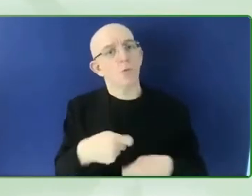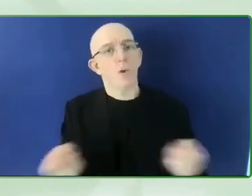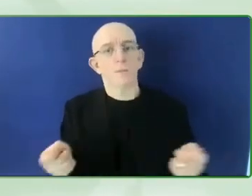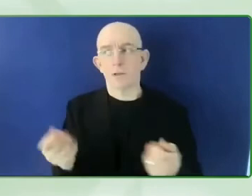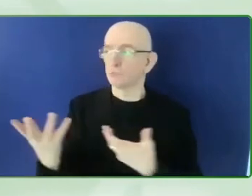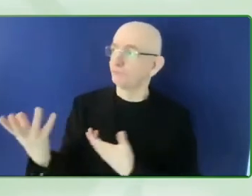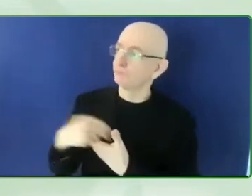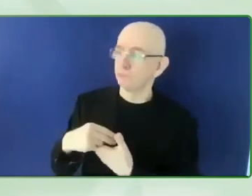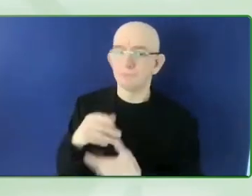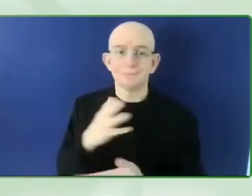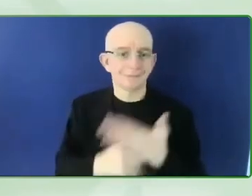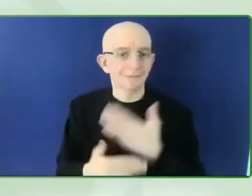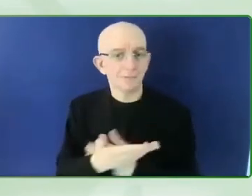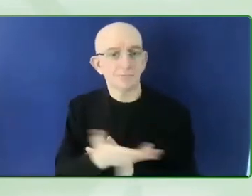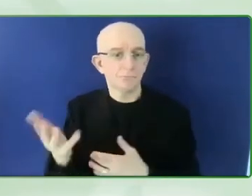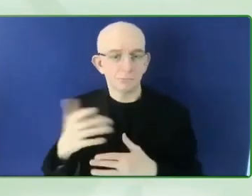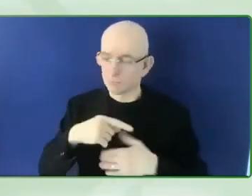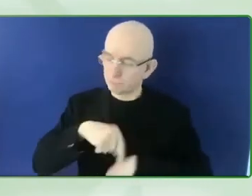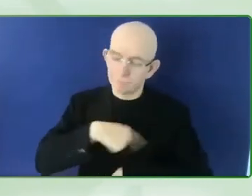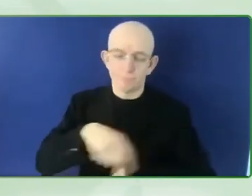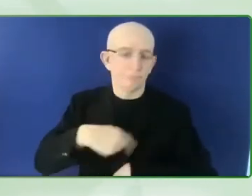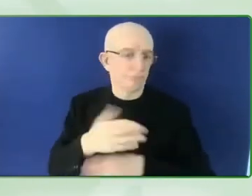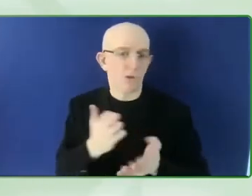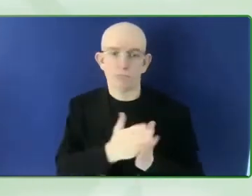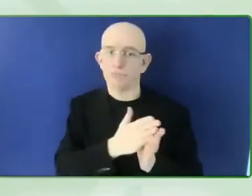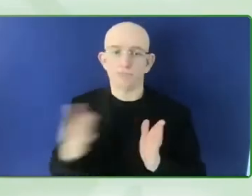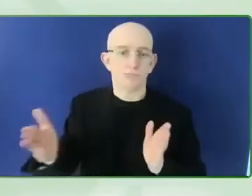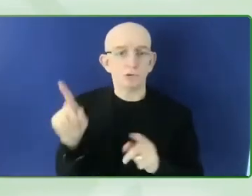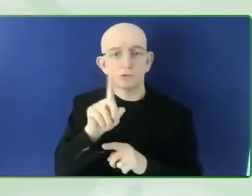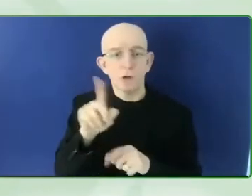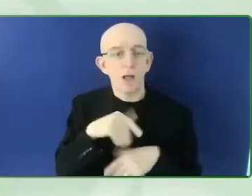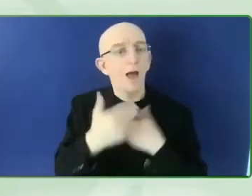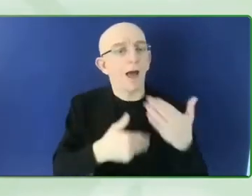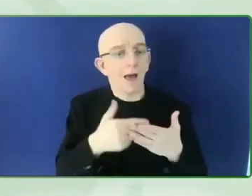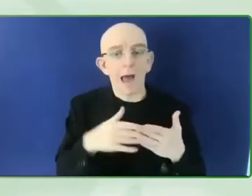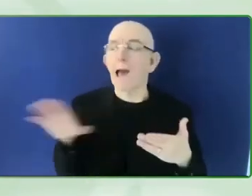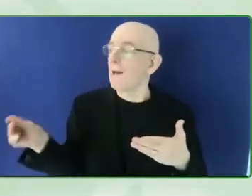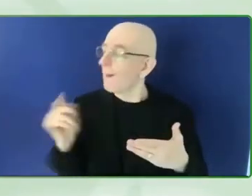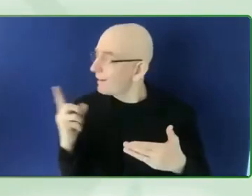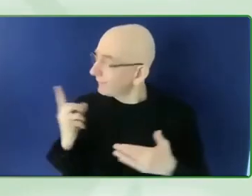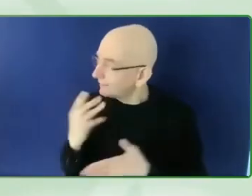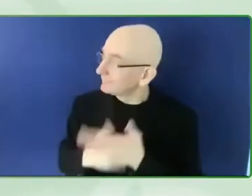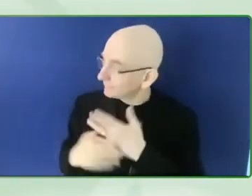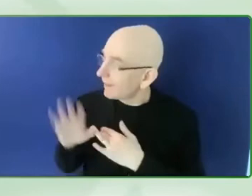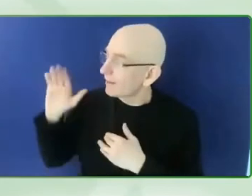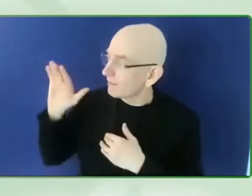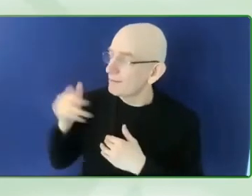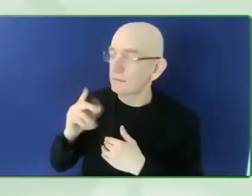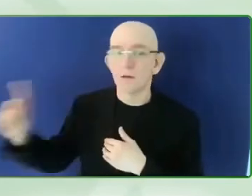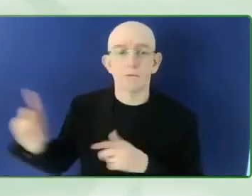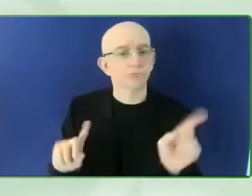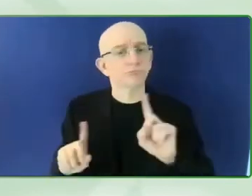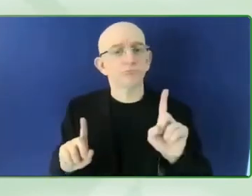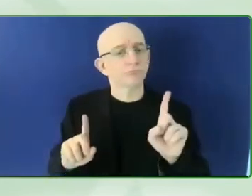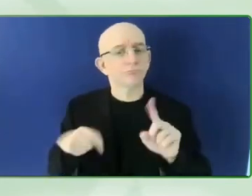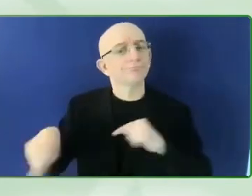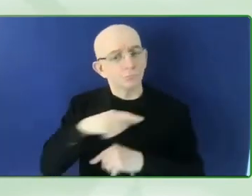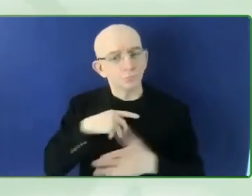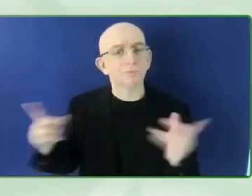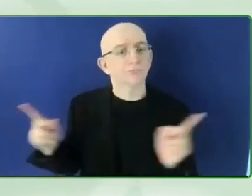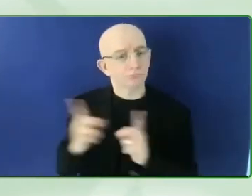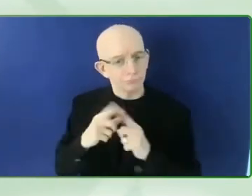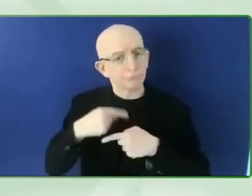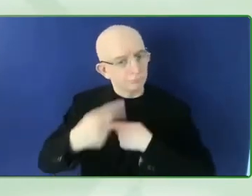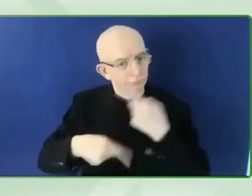about why they're so interlinked. I'd love that to be more widely understood. Thanks. Catherine Perry and Ian McKinnon, you've been